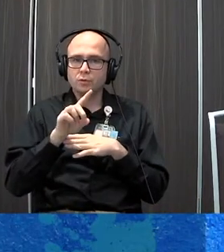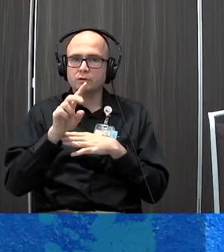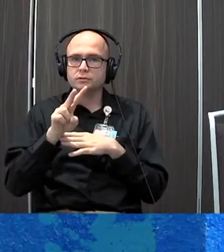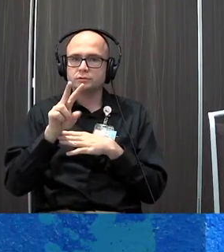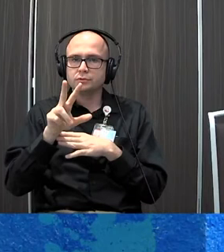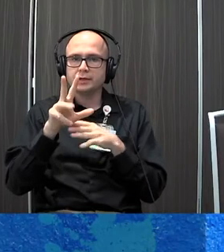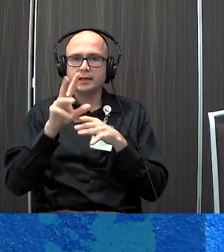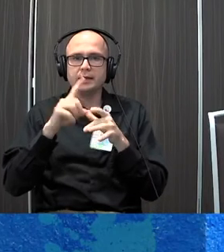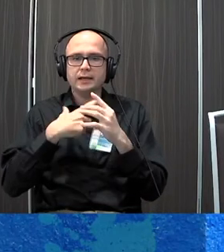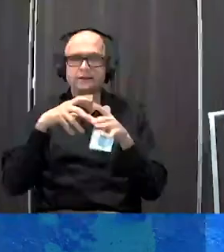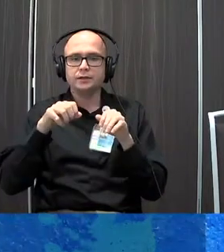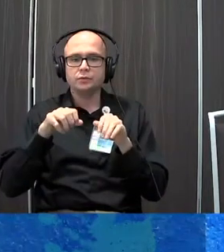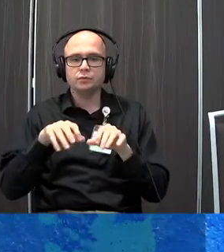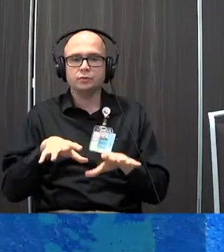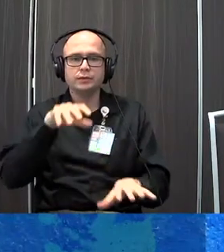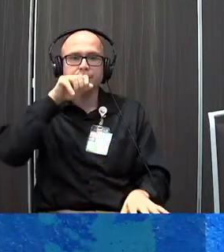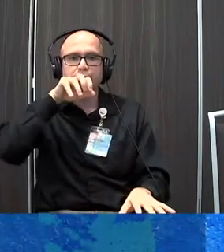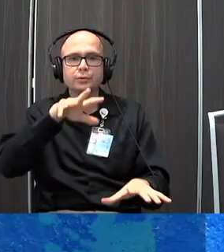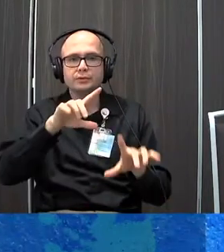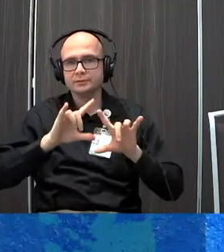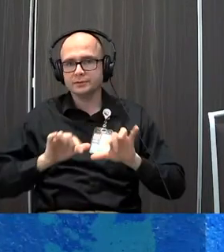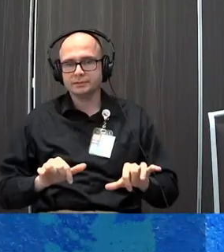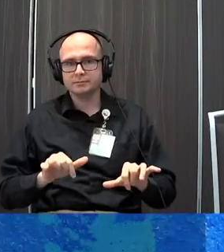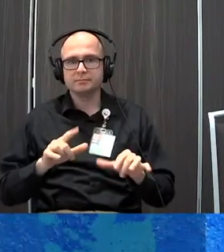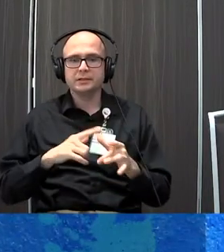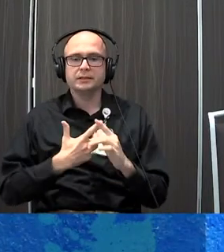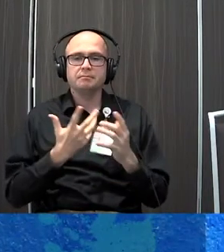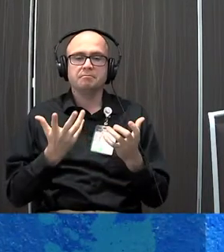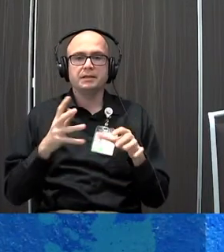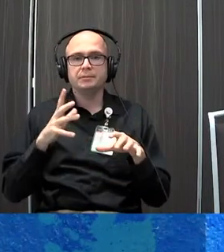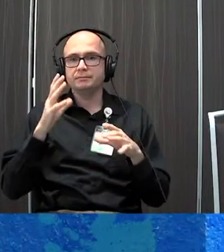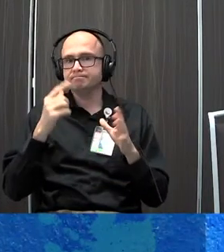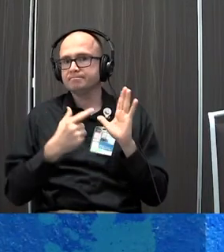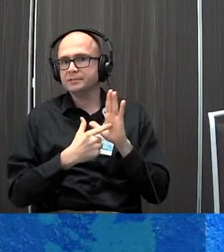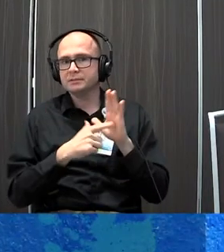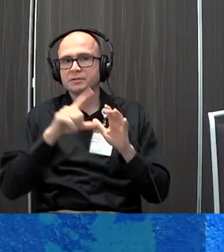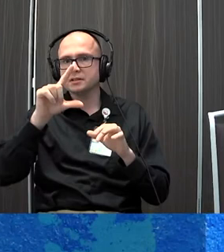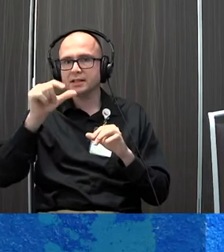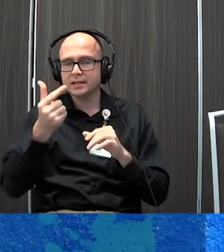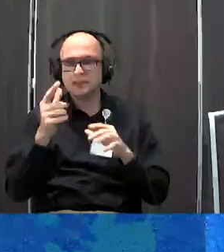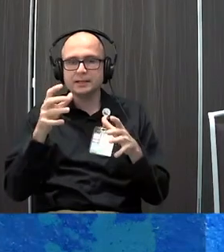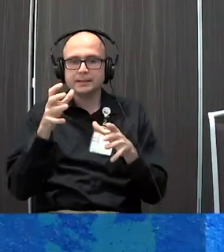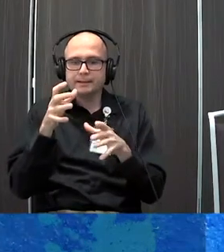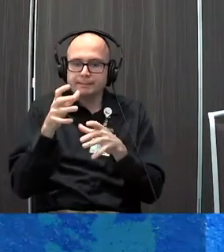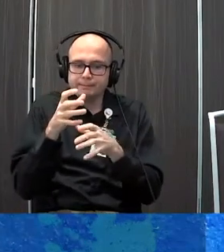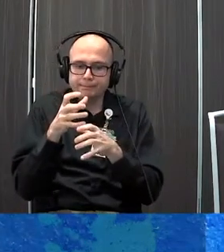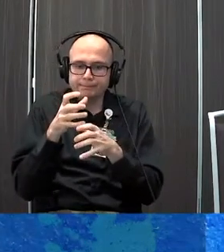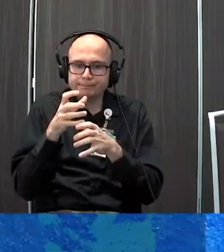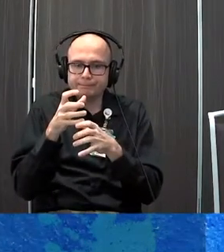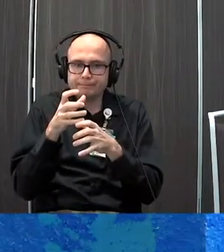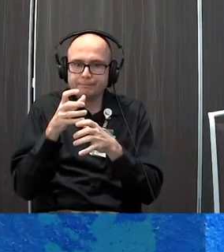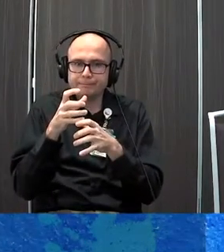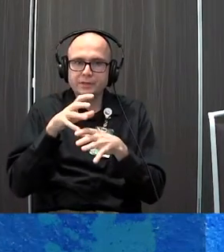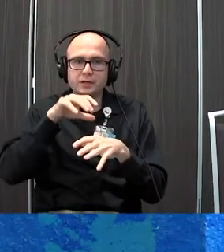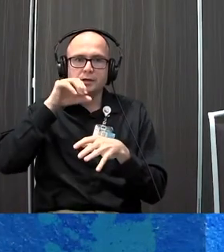you release your feet and you release the breath. And then you move that up and you might tighten your, for example, your legs. And you might ask you to tight, tight, tight to a